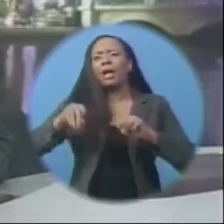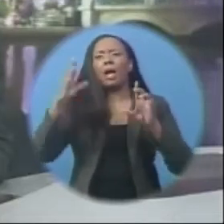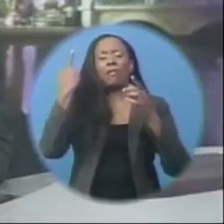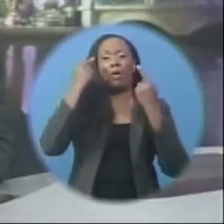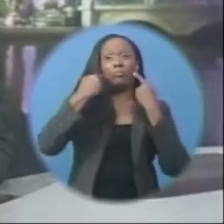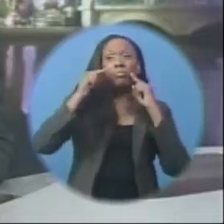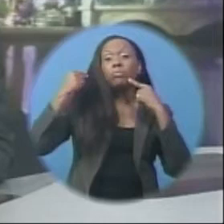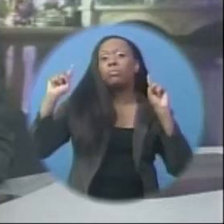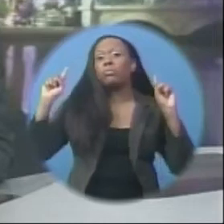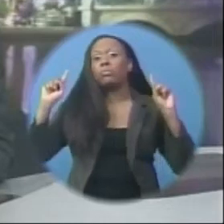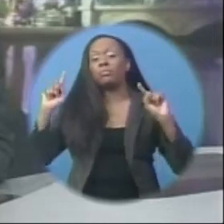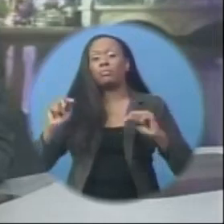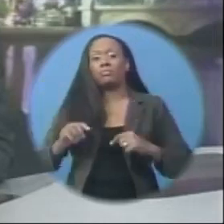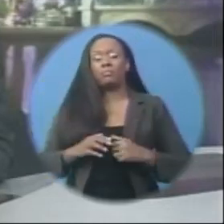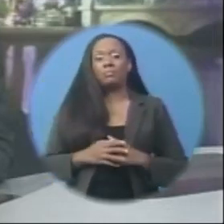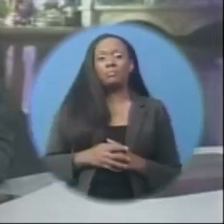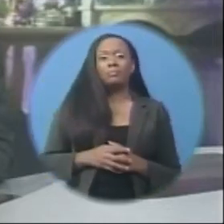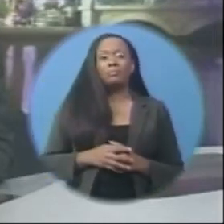in their success.